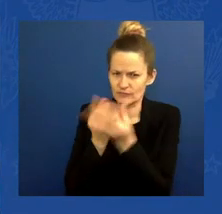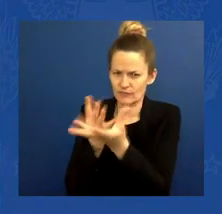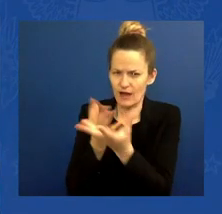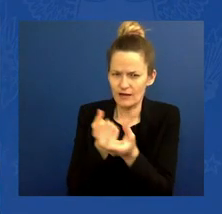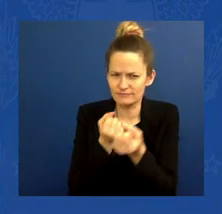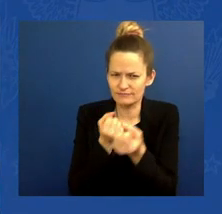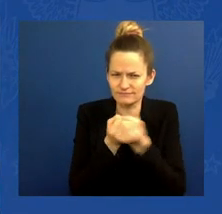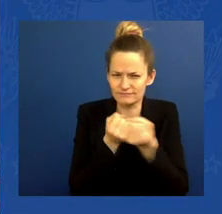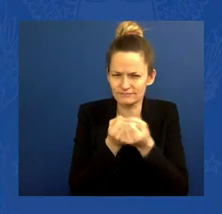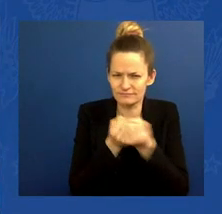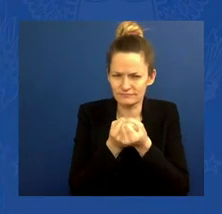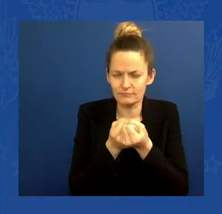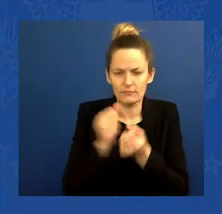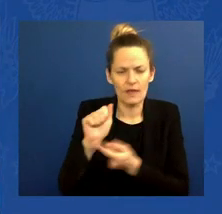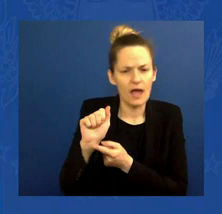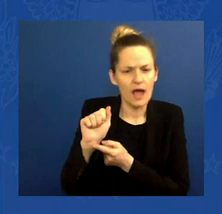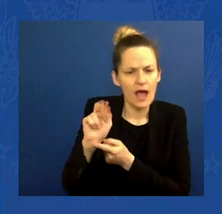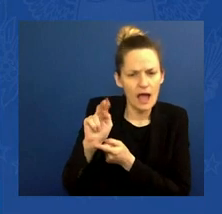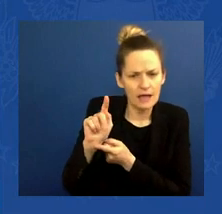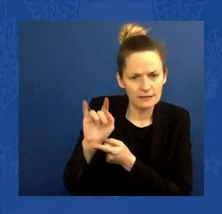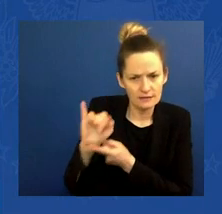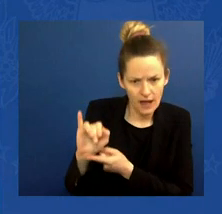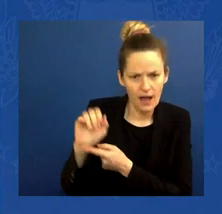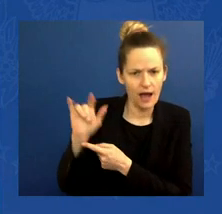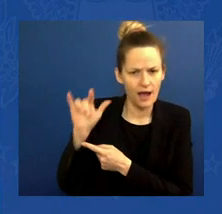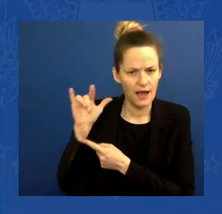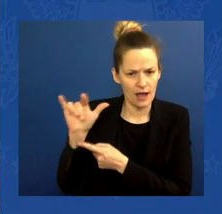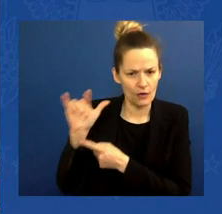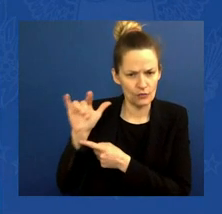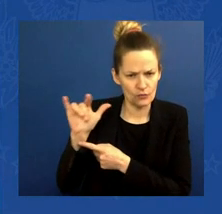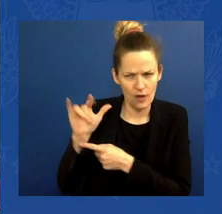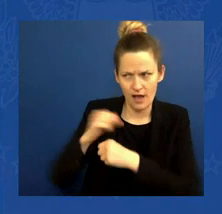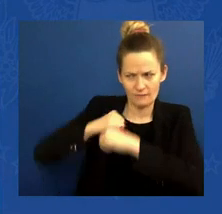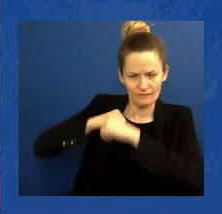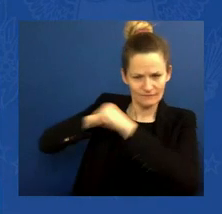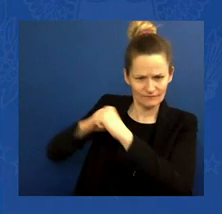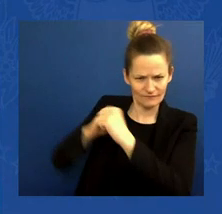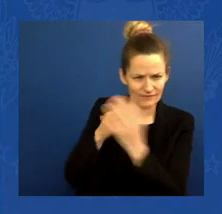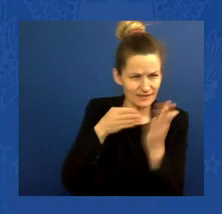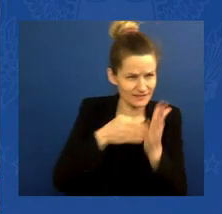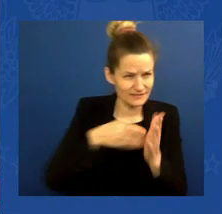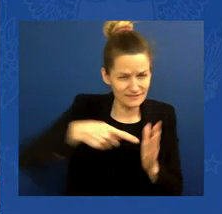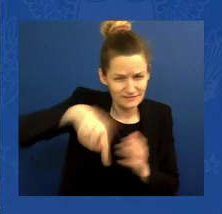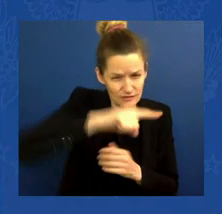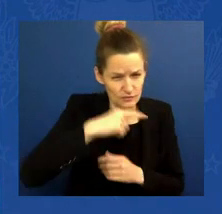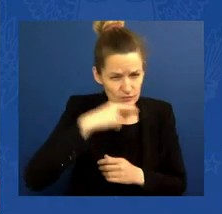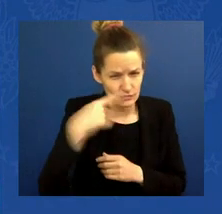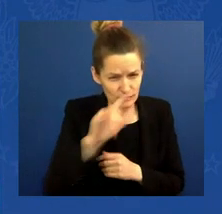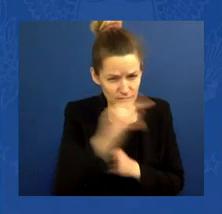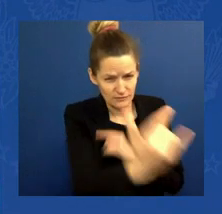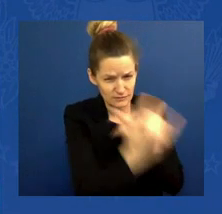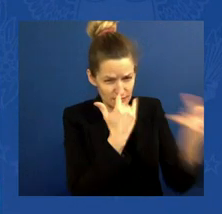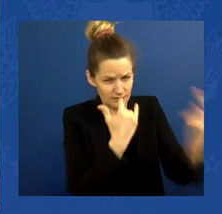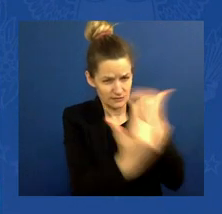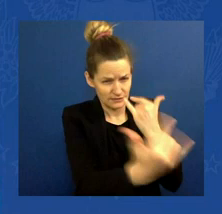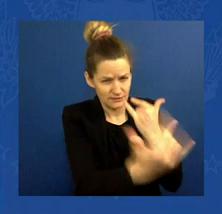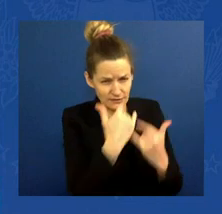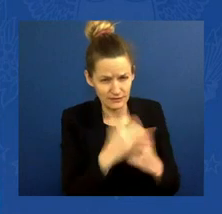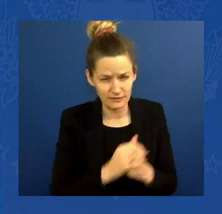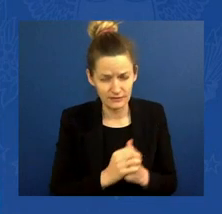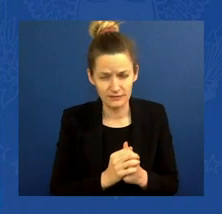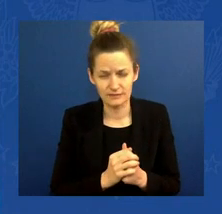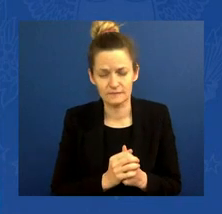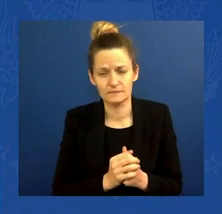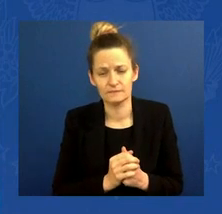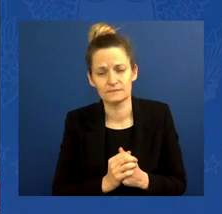also includes 9,000 anti-armor systems. These are portable, high-accurate — high